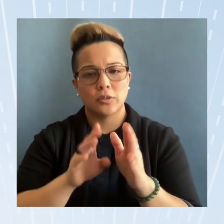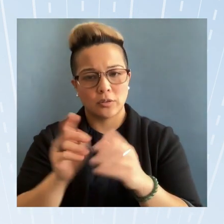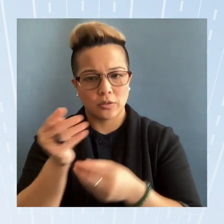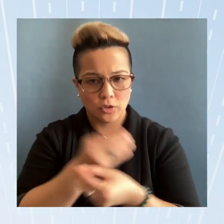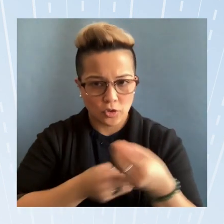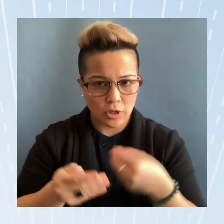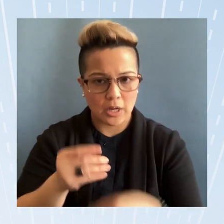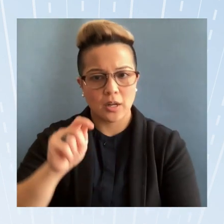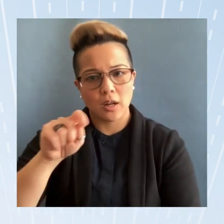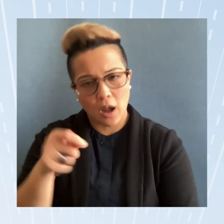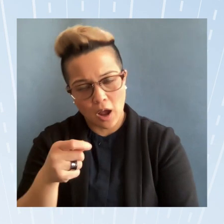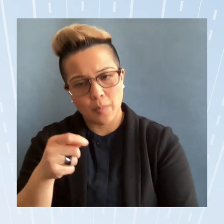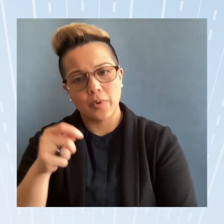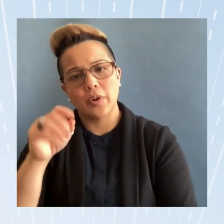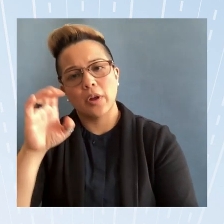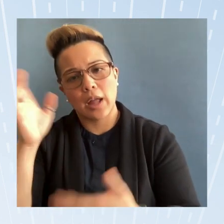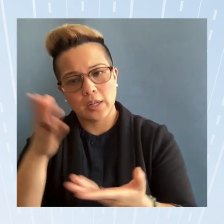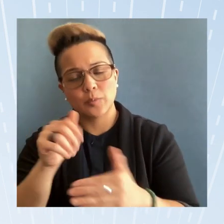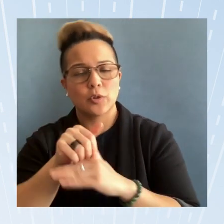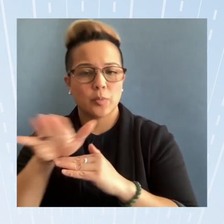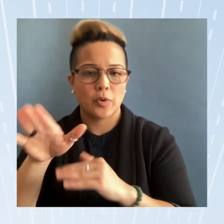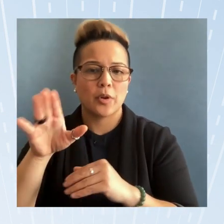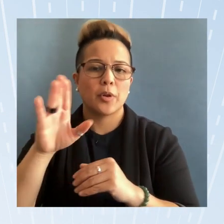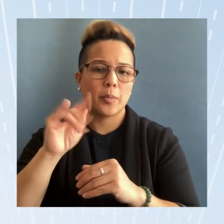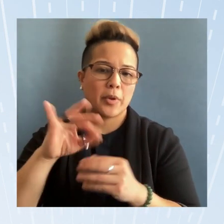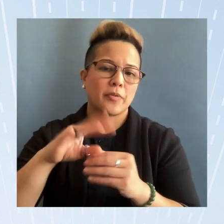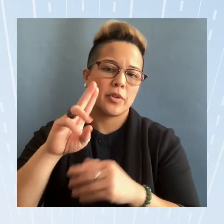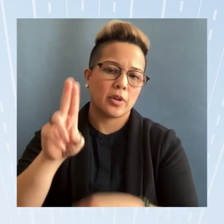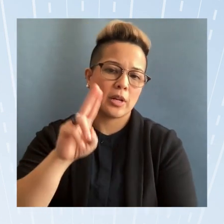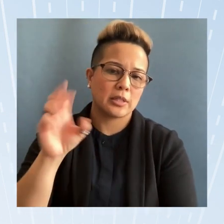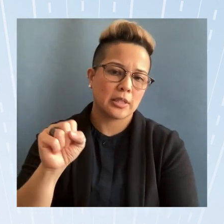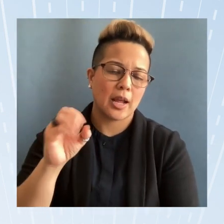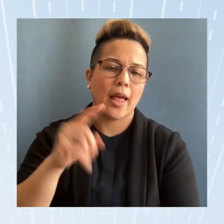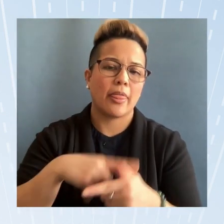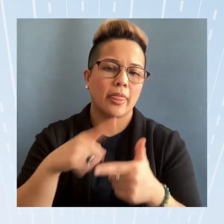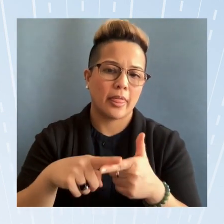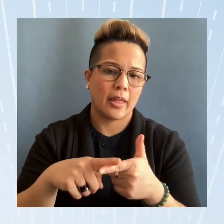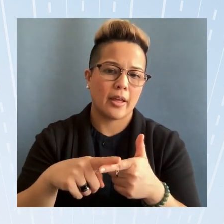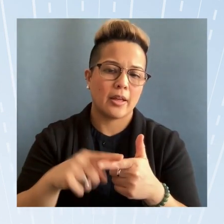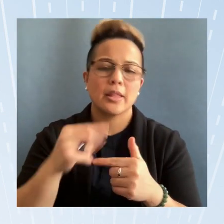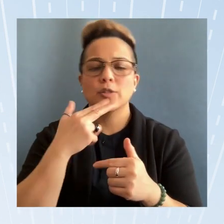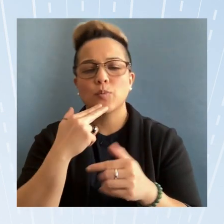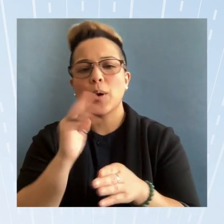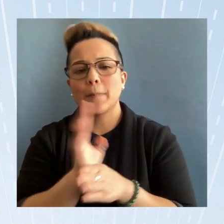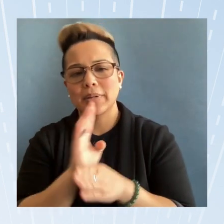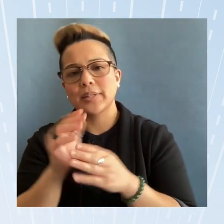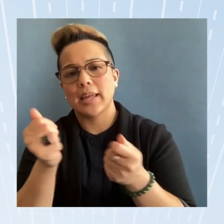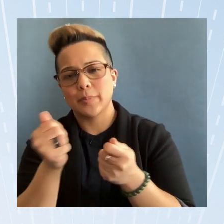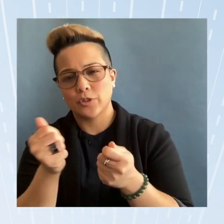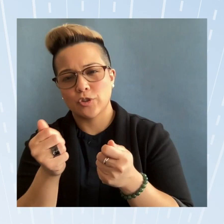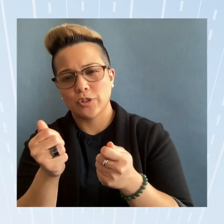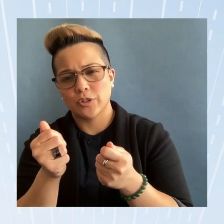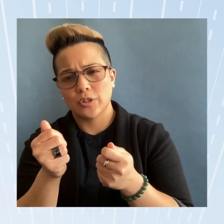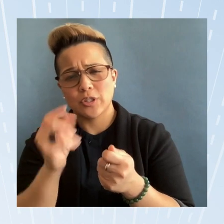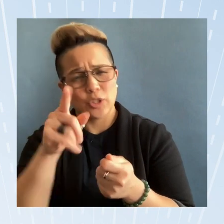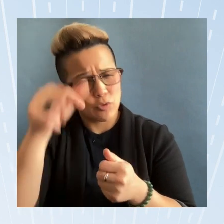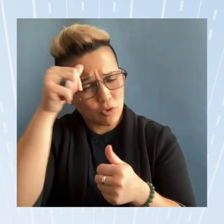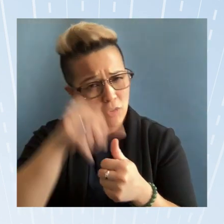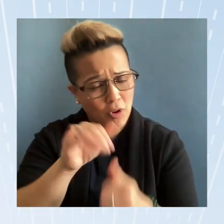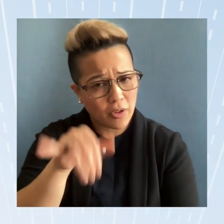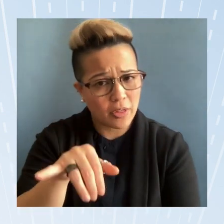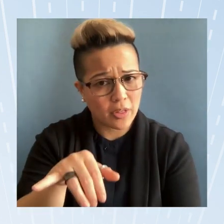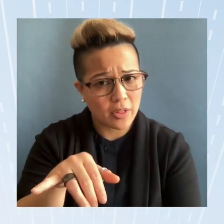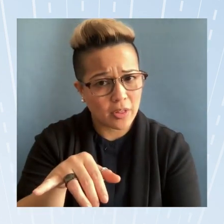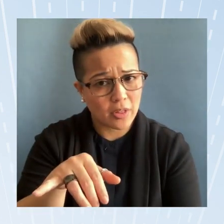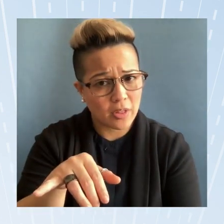export import bank of the united states and then the small business administration do you recall that you can go into the